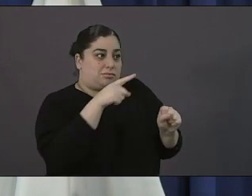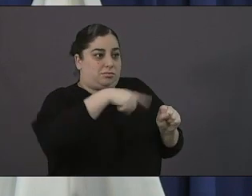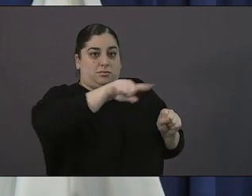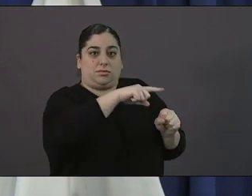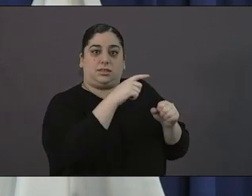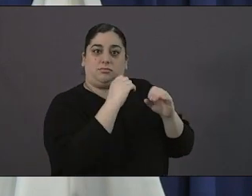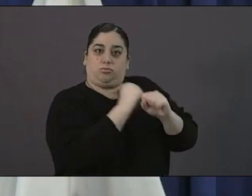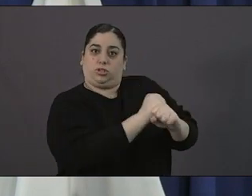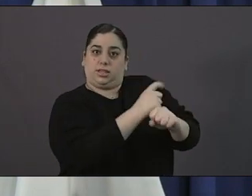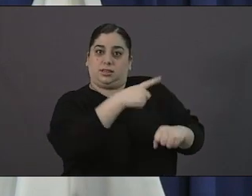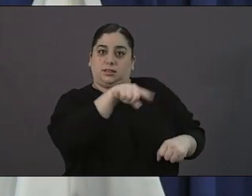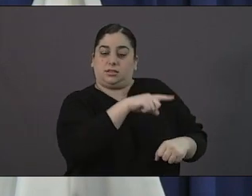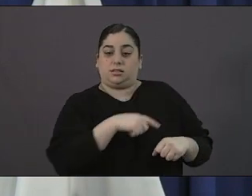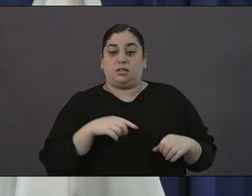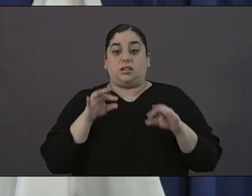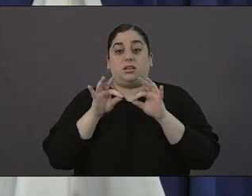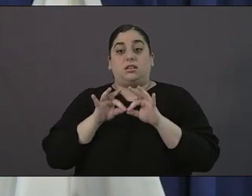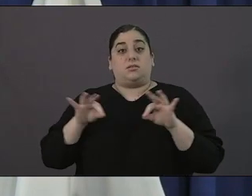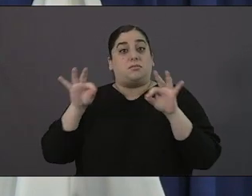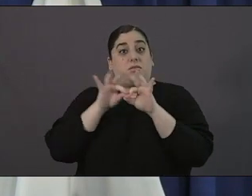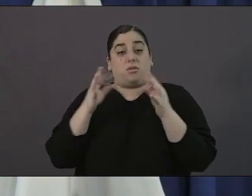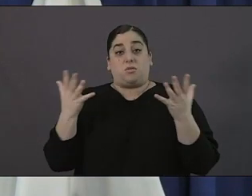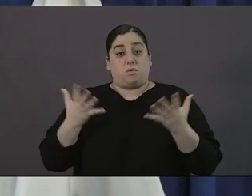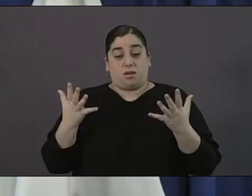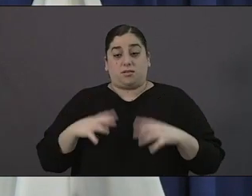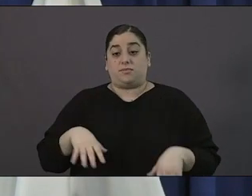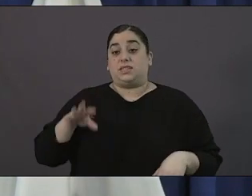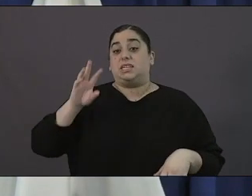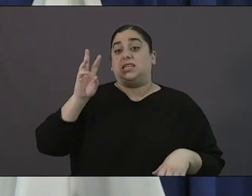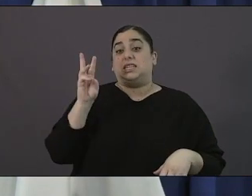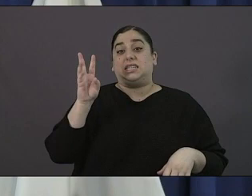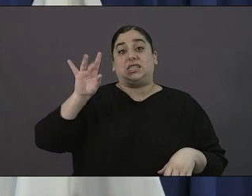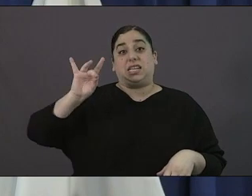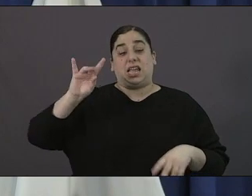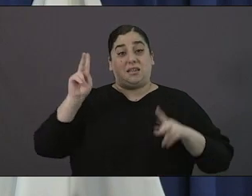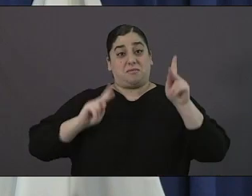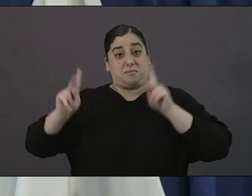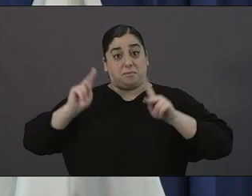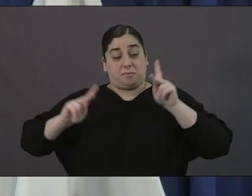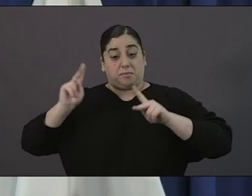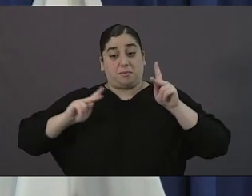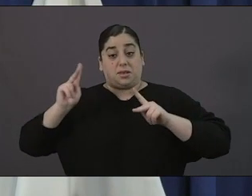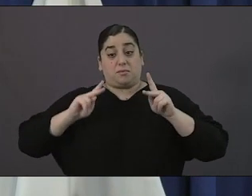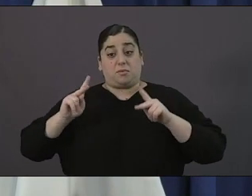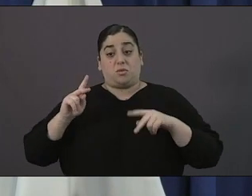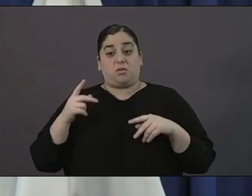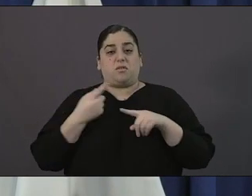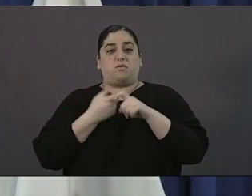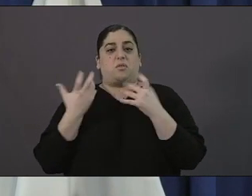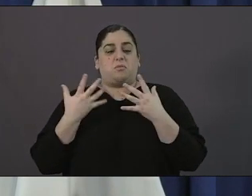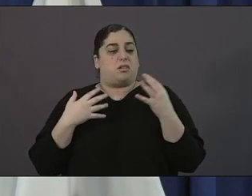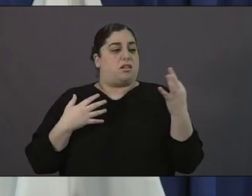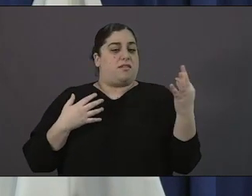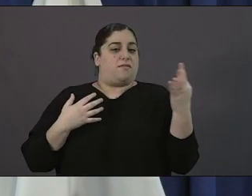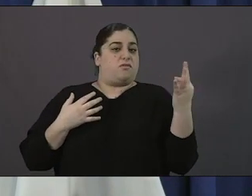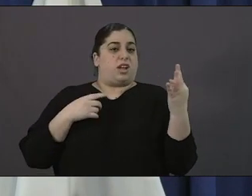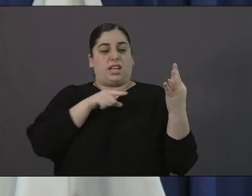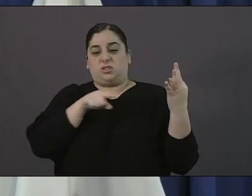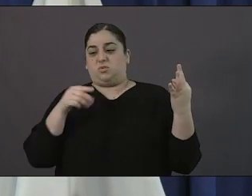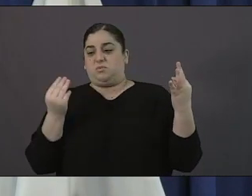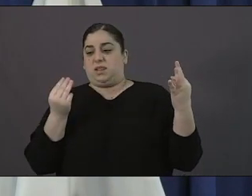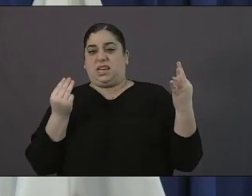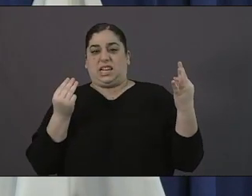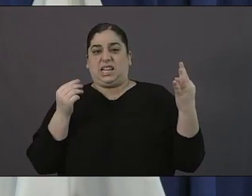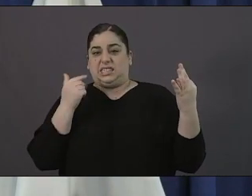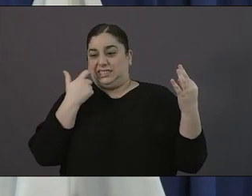of quick numbers that i think are important 68 folks between friday and monday were brought in by our